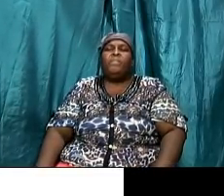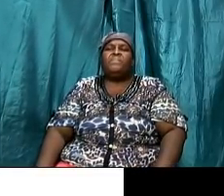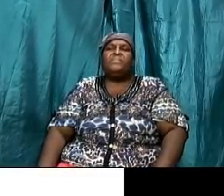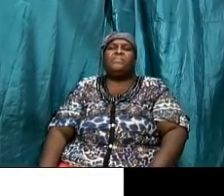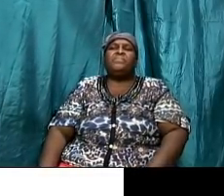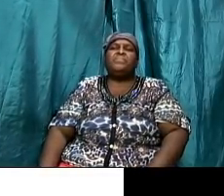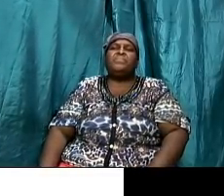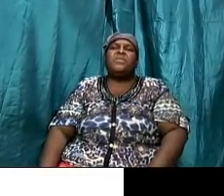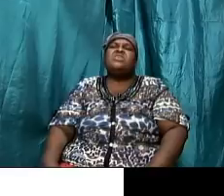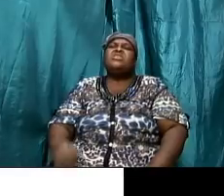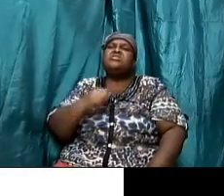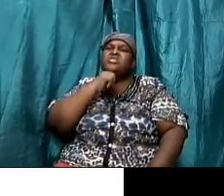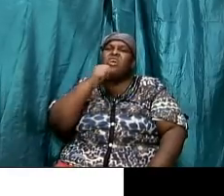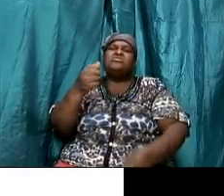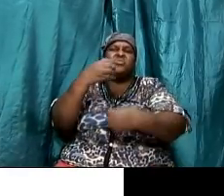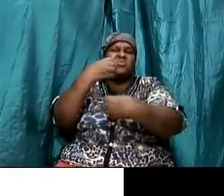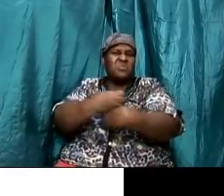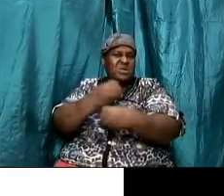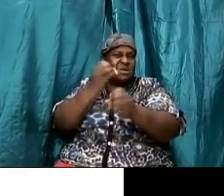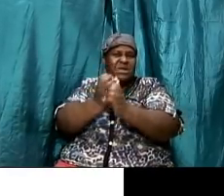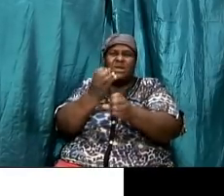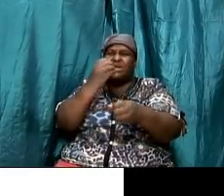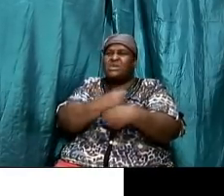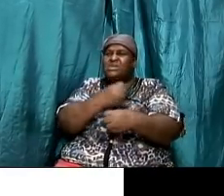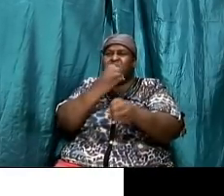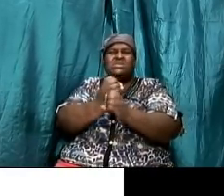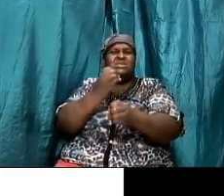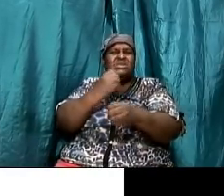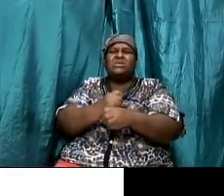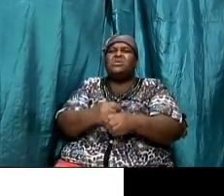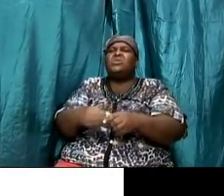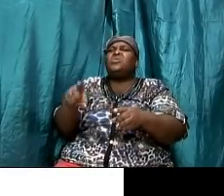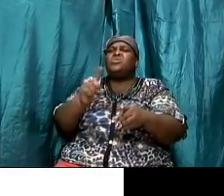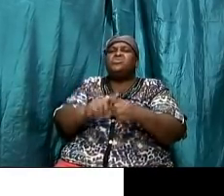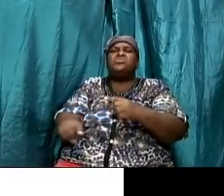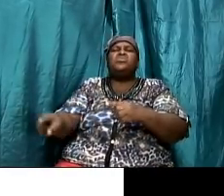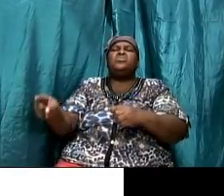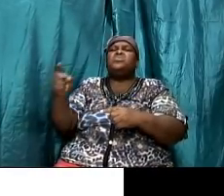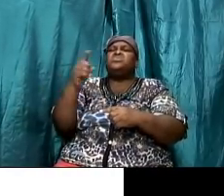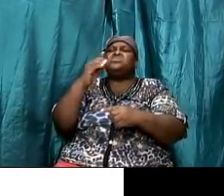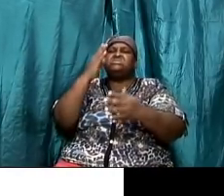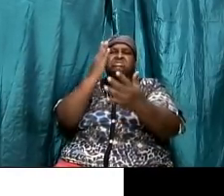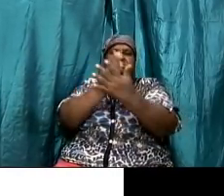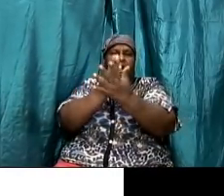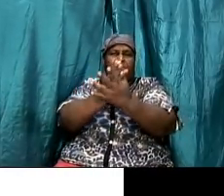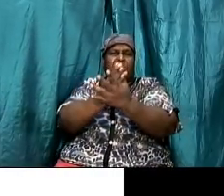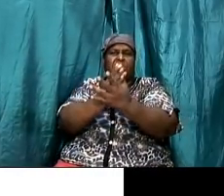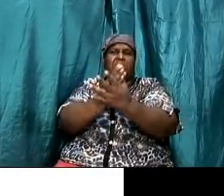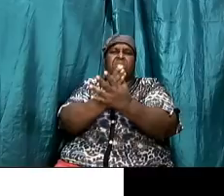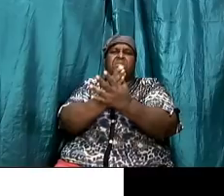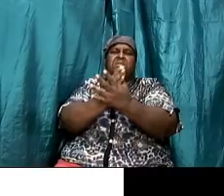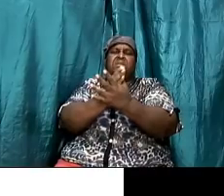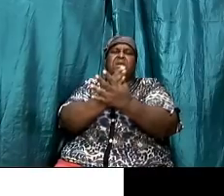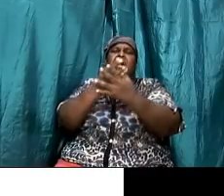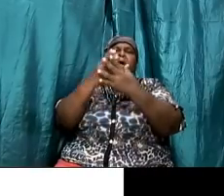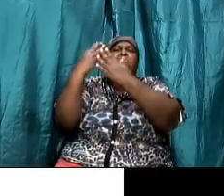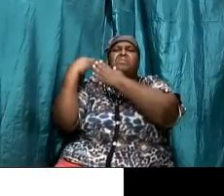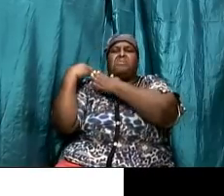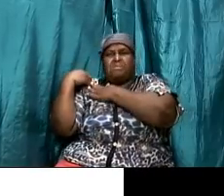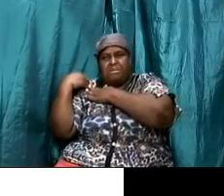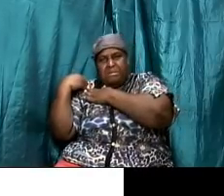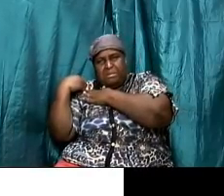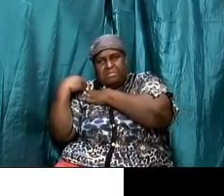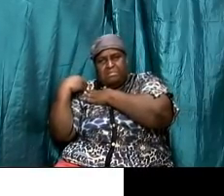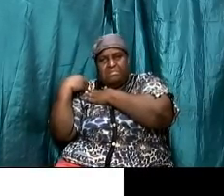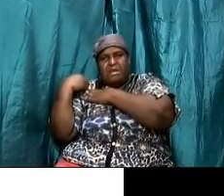it was not created to impose impossible restrictions and burdens and so this was the first point as we